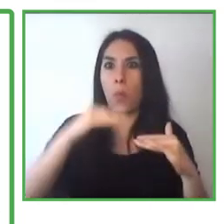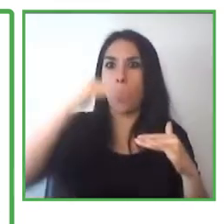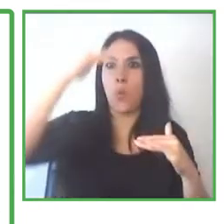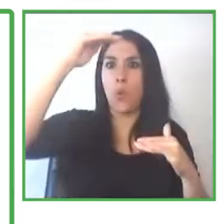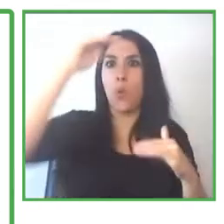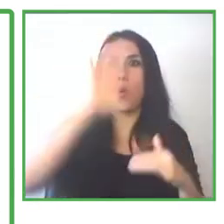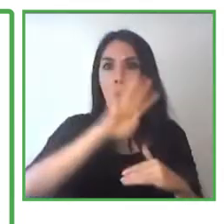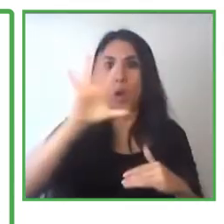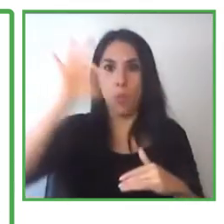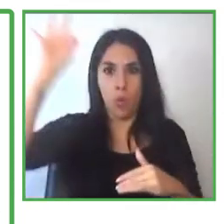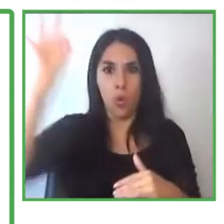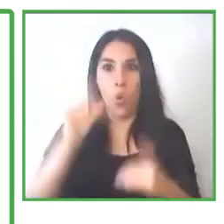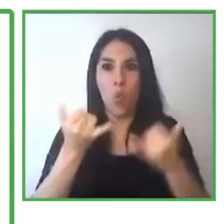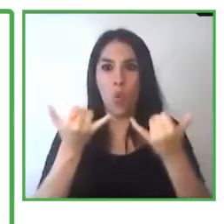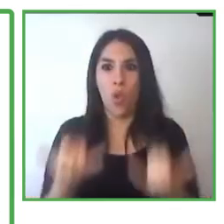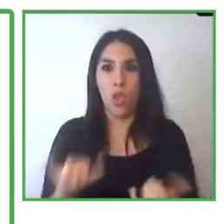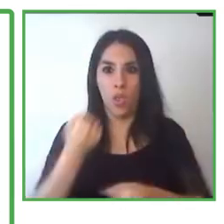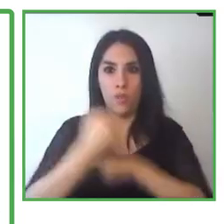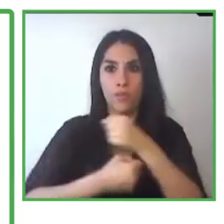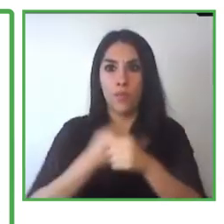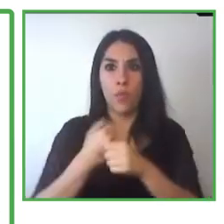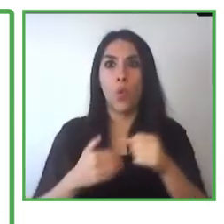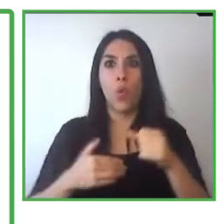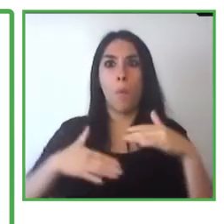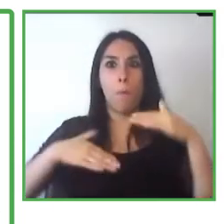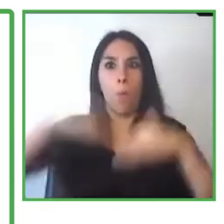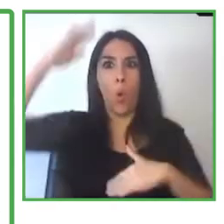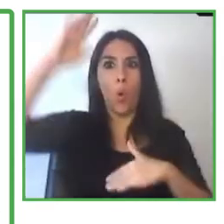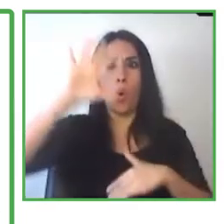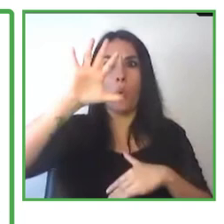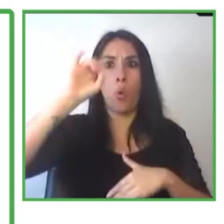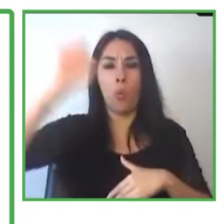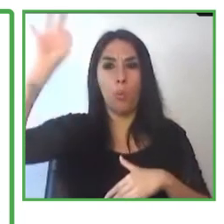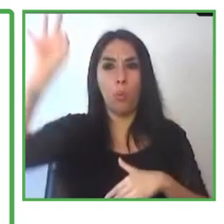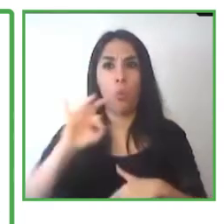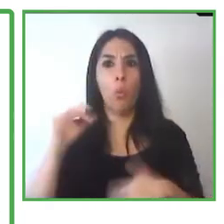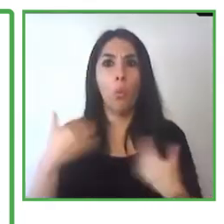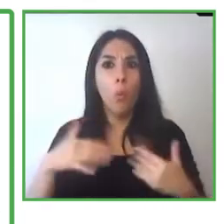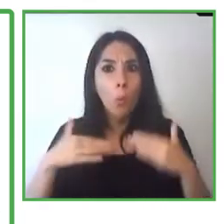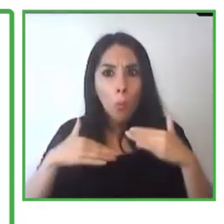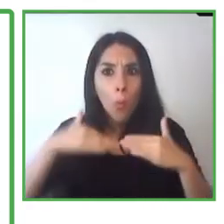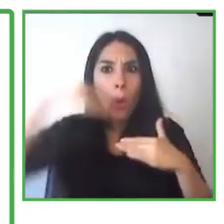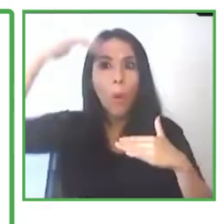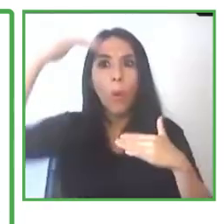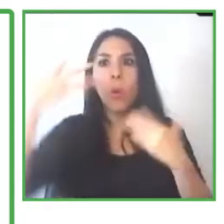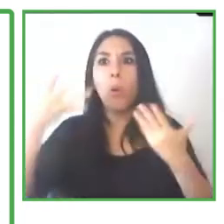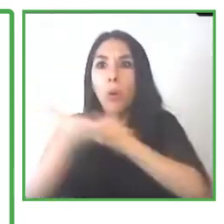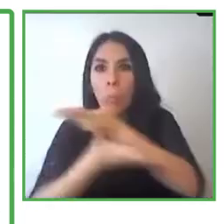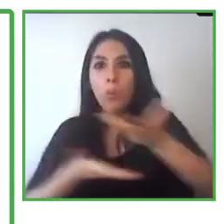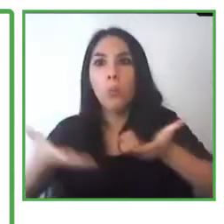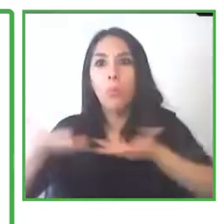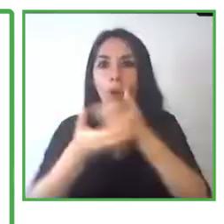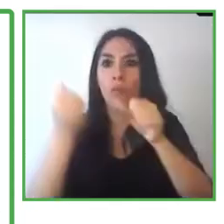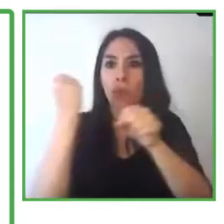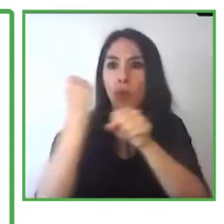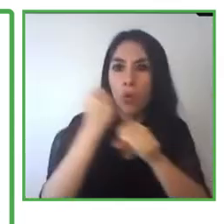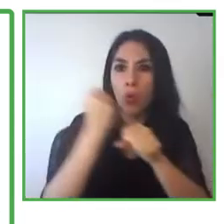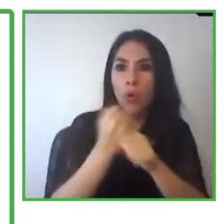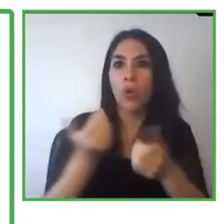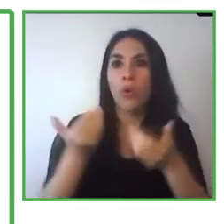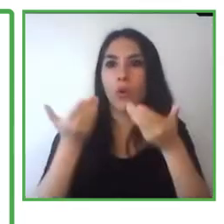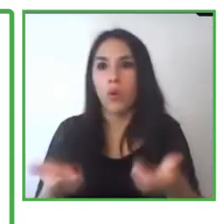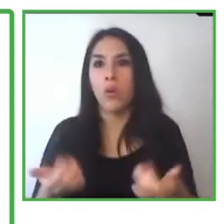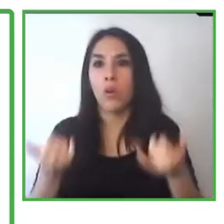we are already 55%, more or less. You can see it here on the screen. We say shared